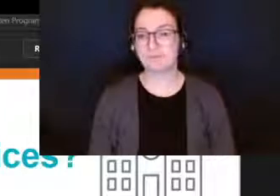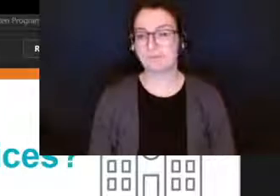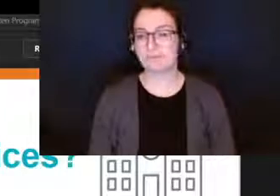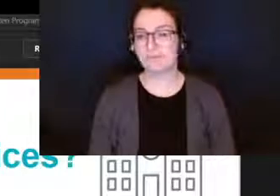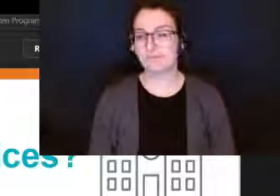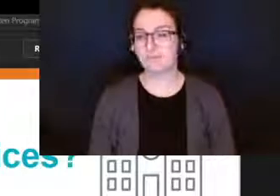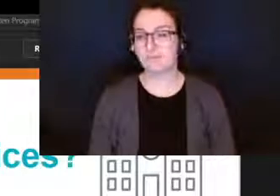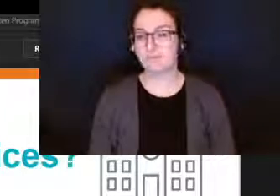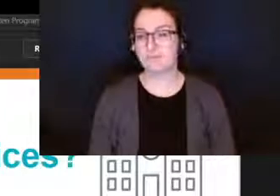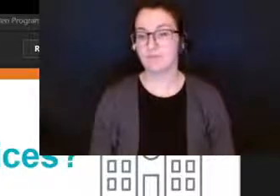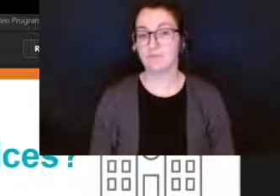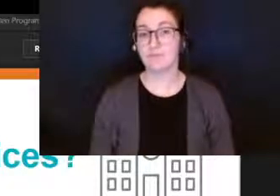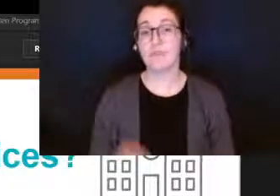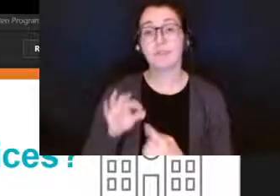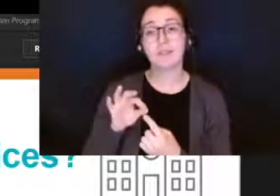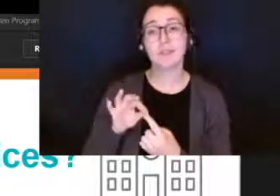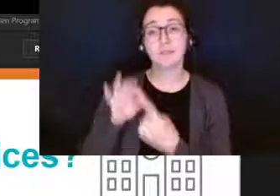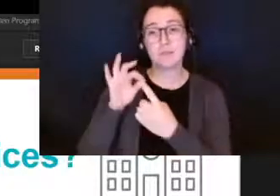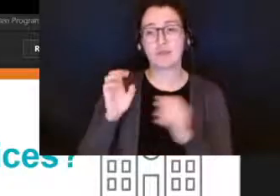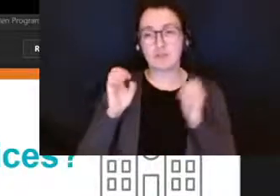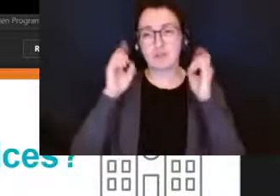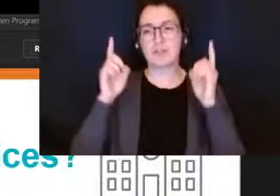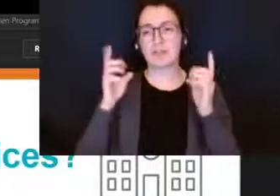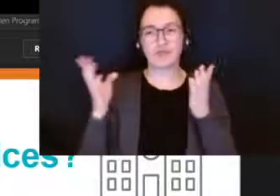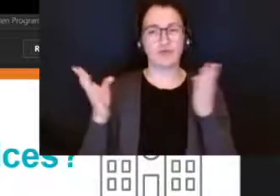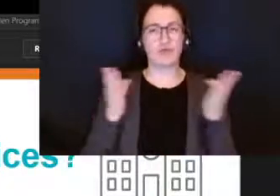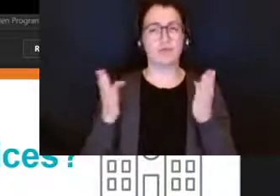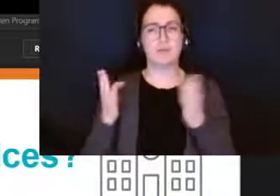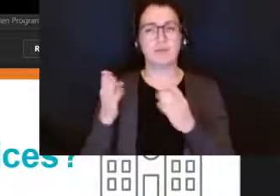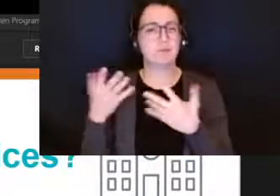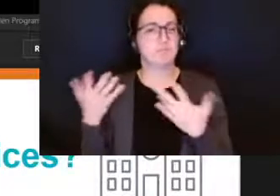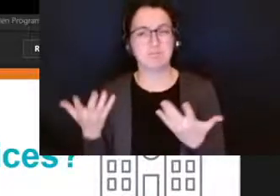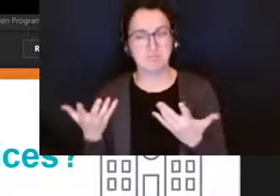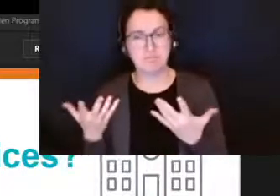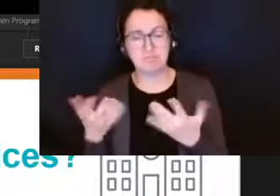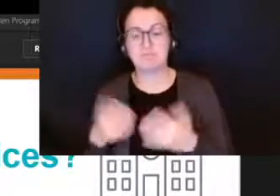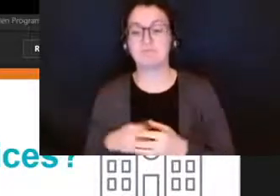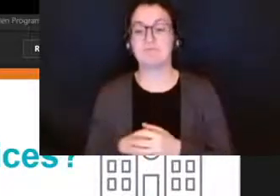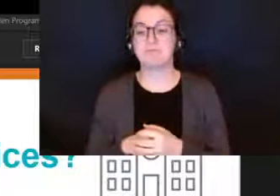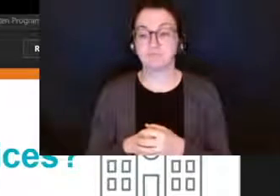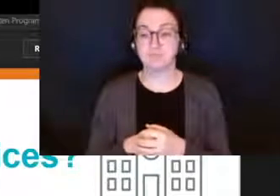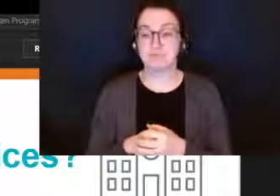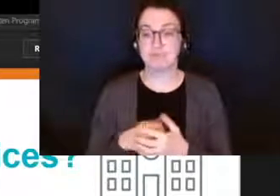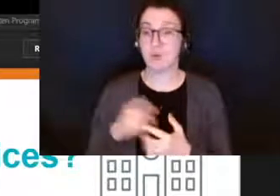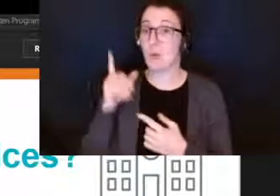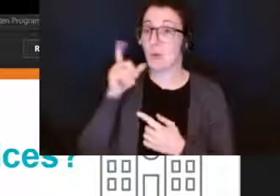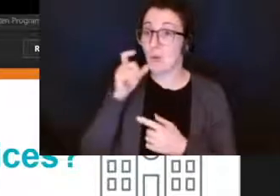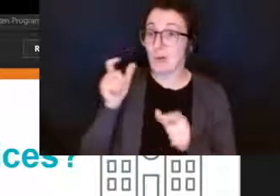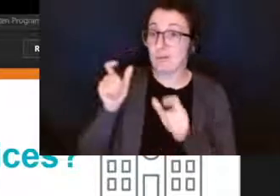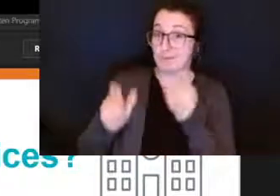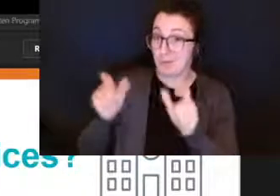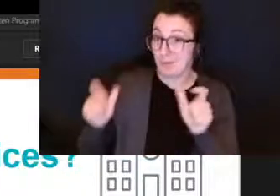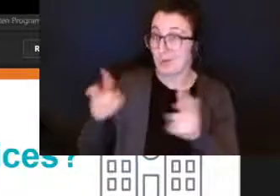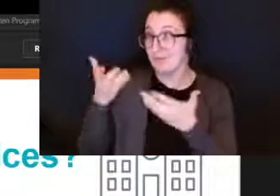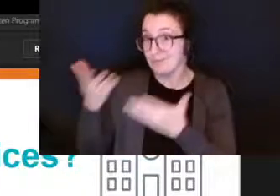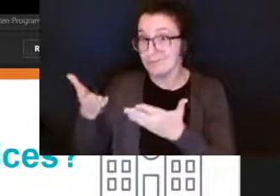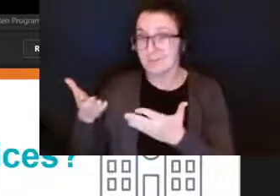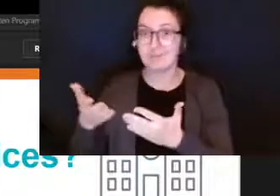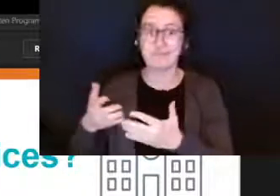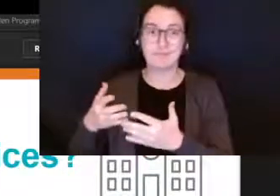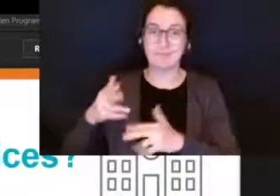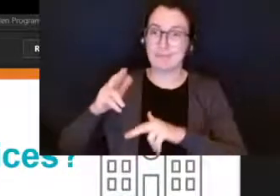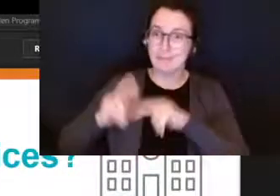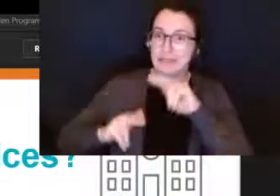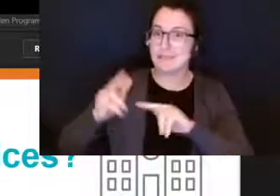so what are special education services special education services are the people facilities technologies